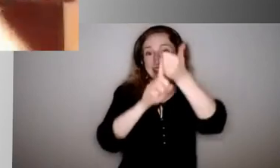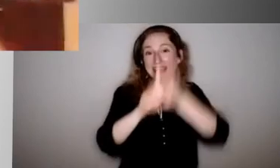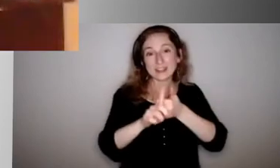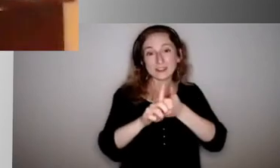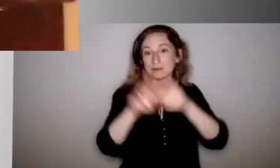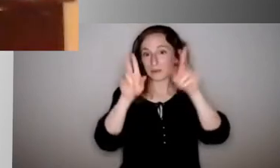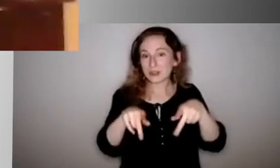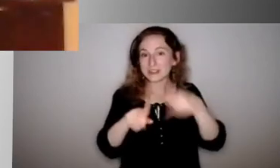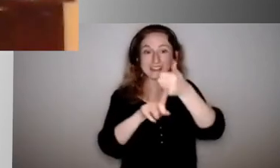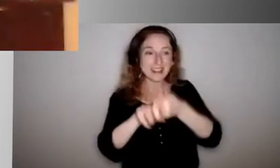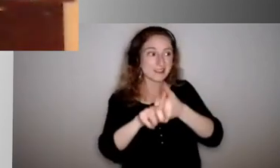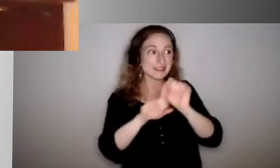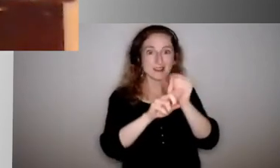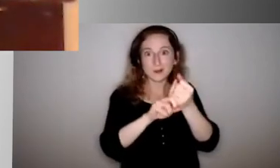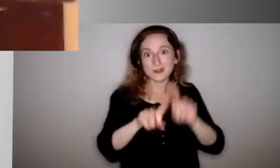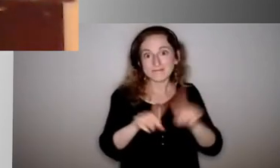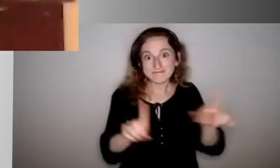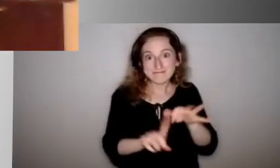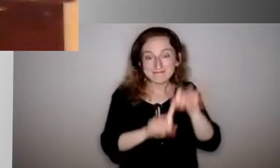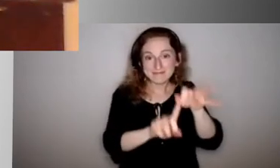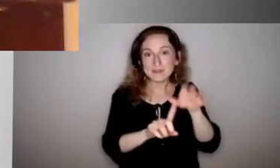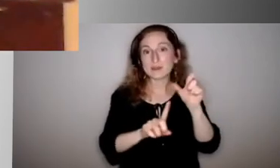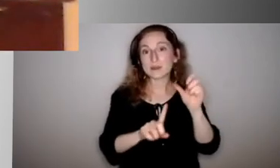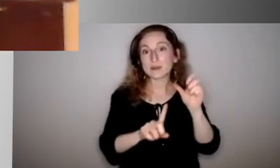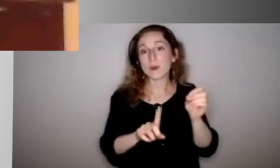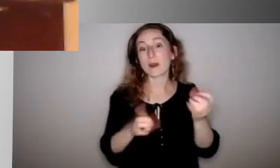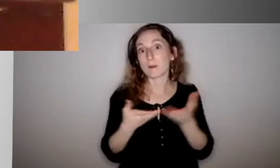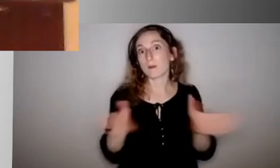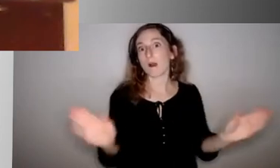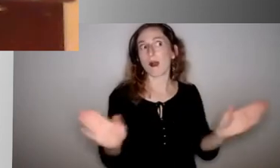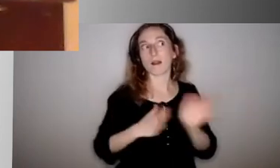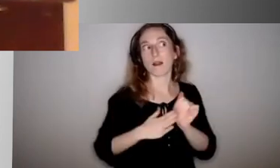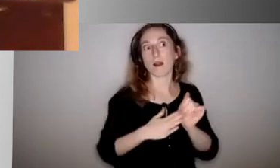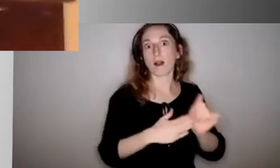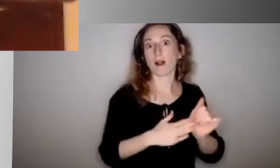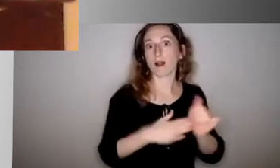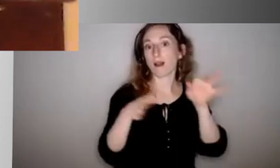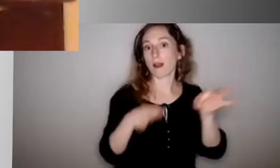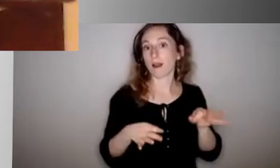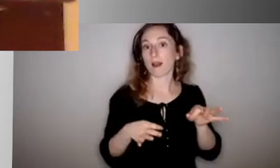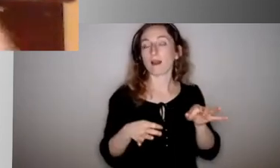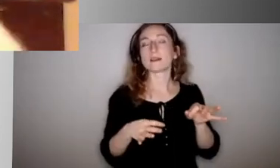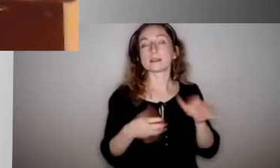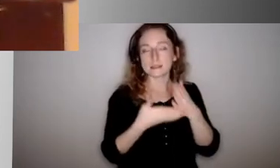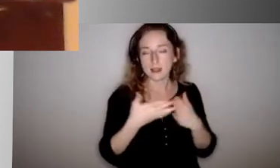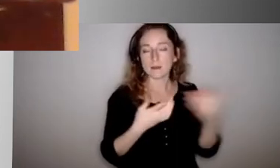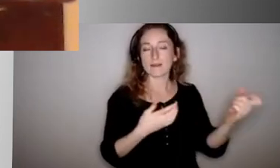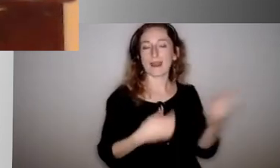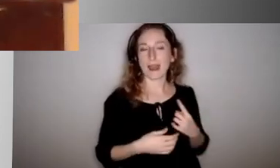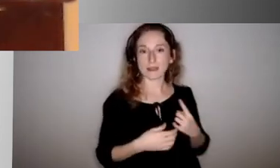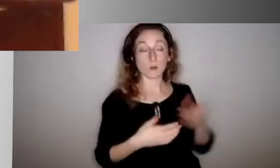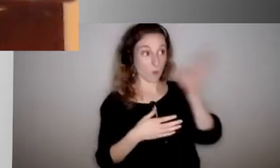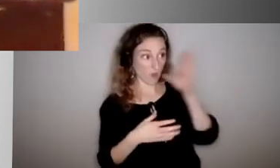guidelines. You know, the question is asked of us, will the whole classroom be quarantined? Will, will the whole school be shut